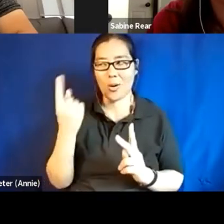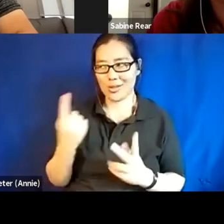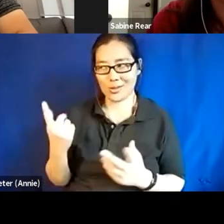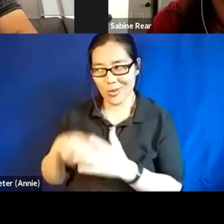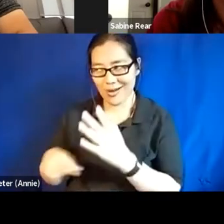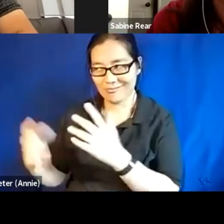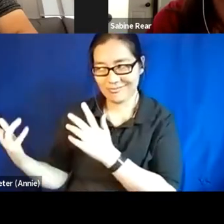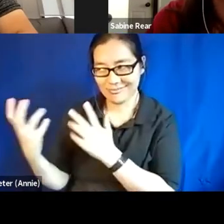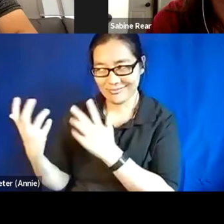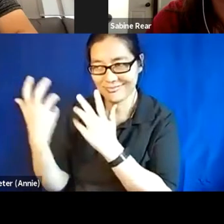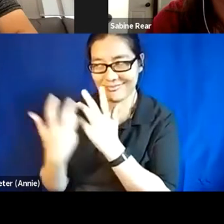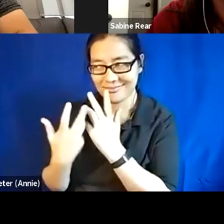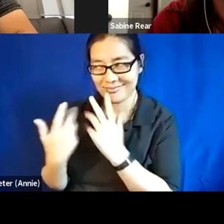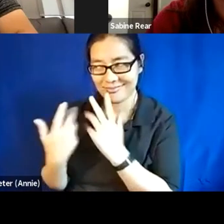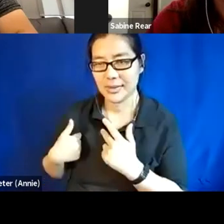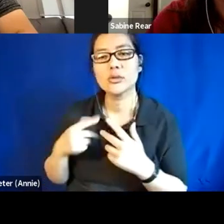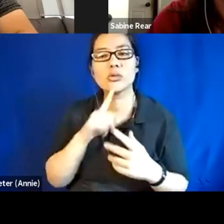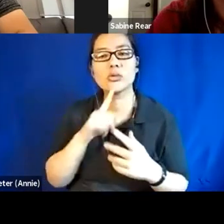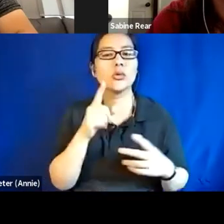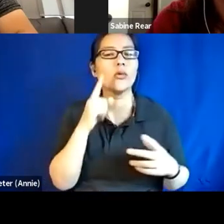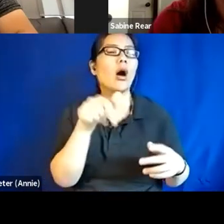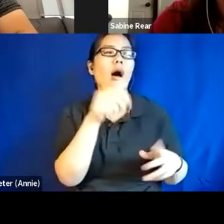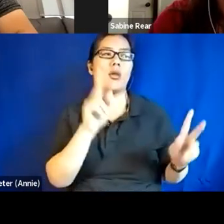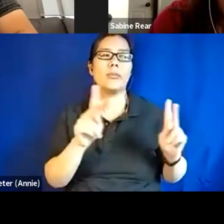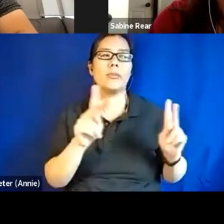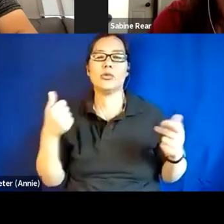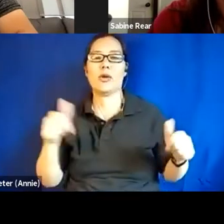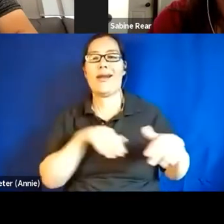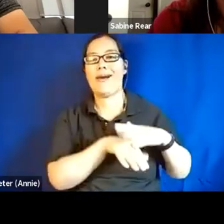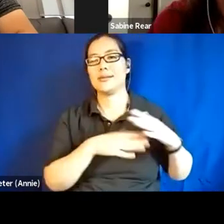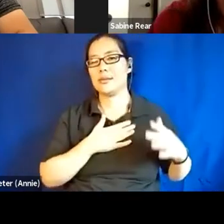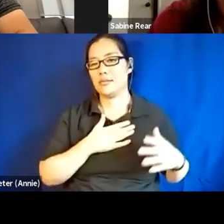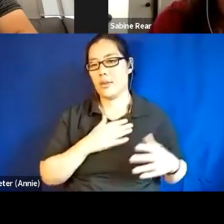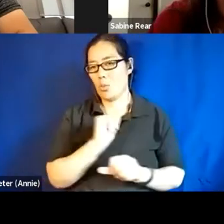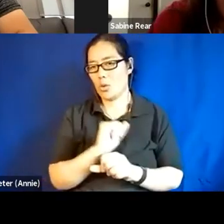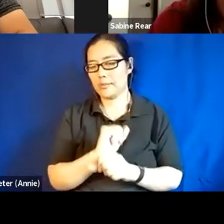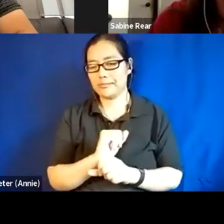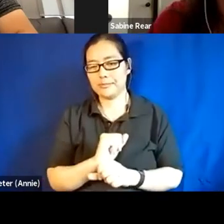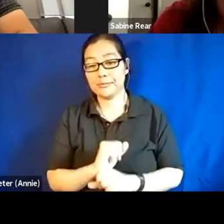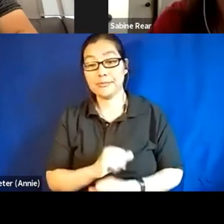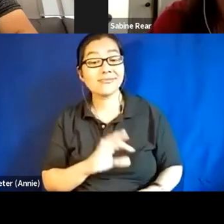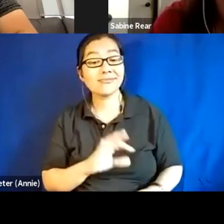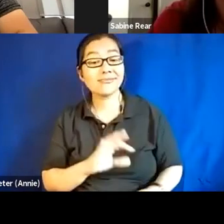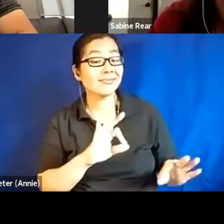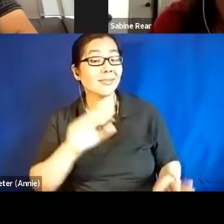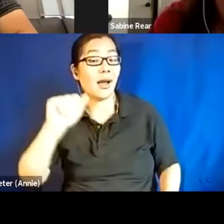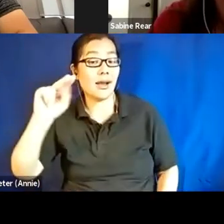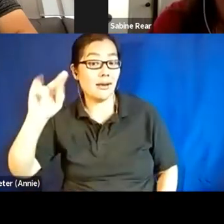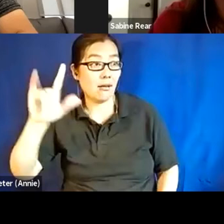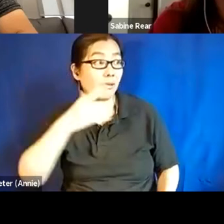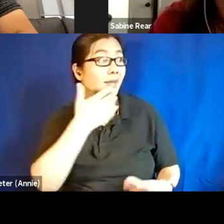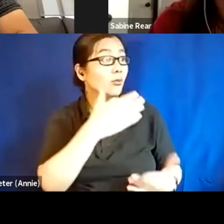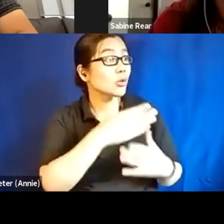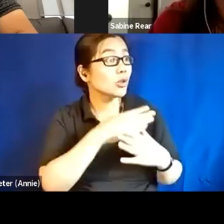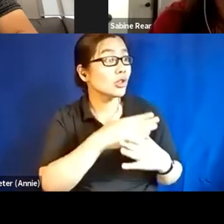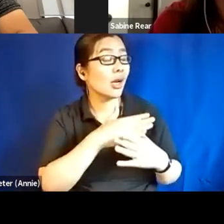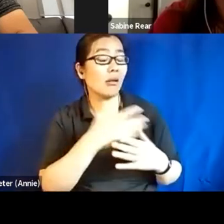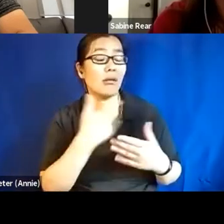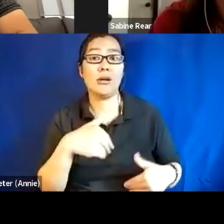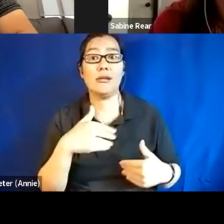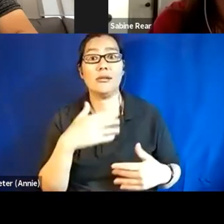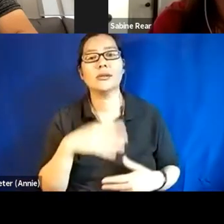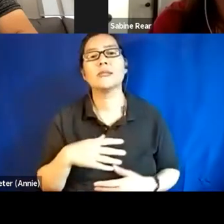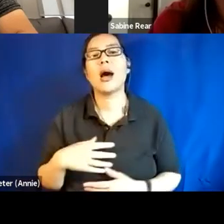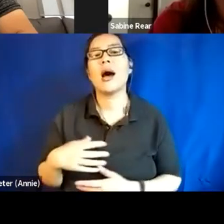know that's true for other folks trying to access my work as well. Very nice. Thanks for sharing that. I appreciate it. Yeah. So to my friend, Joe,